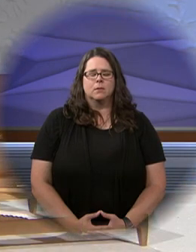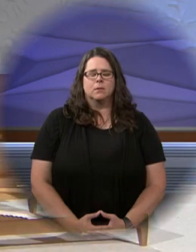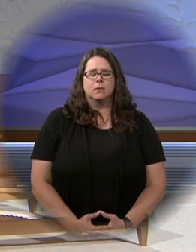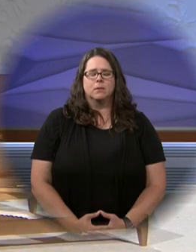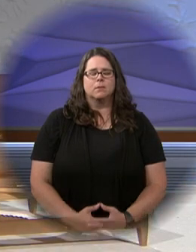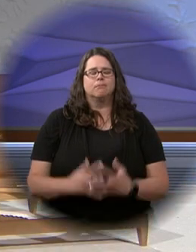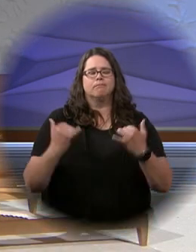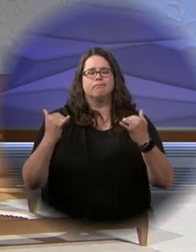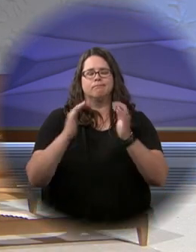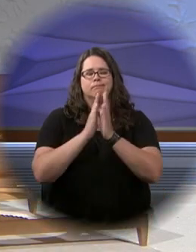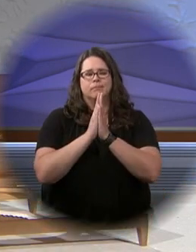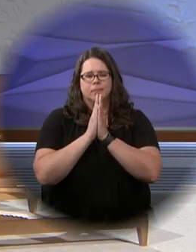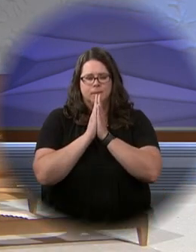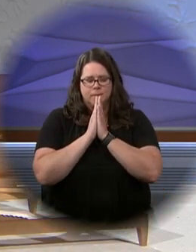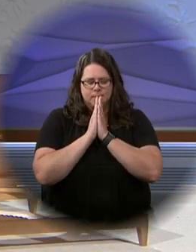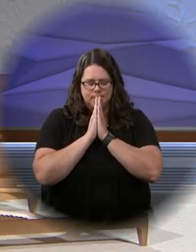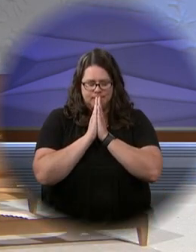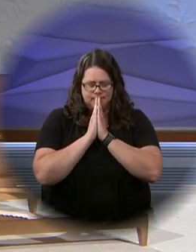Let us pray.